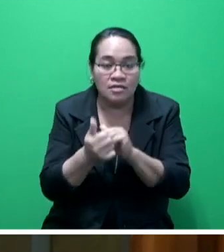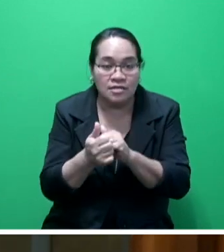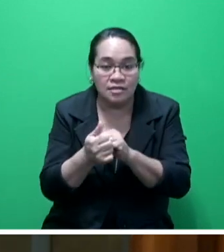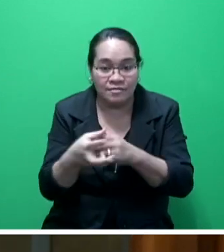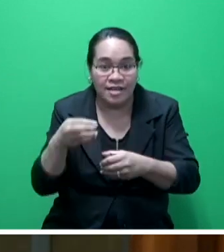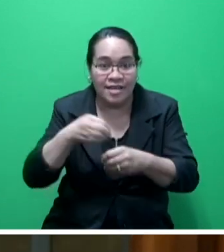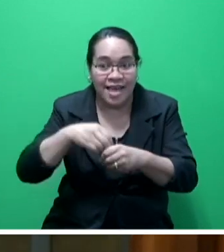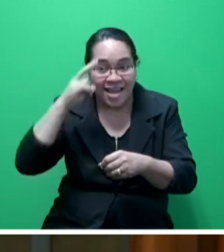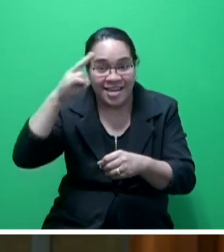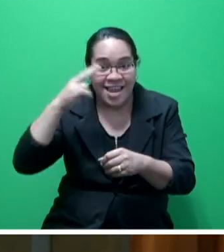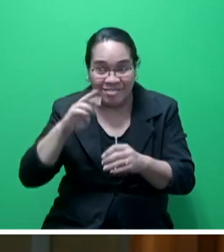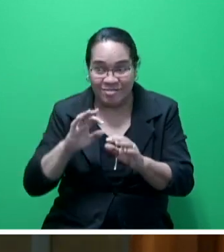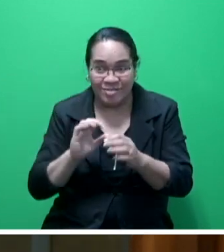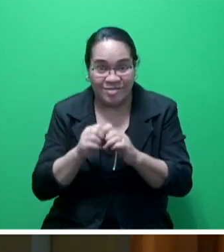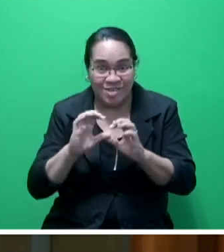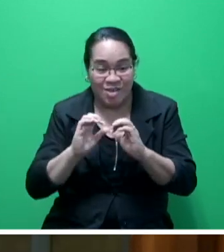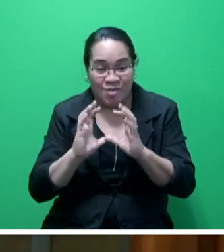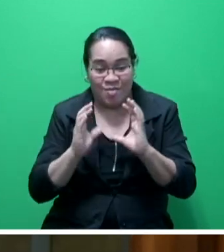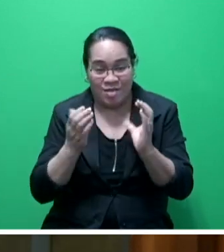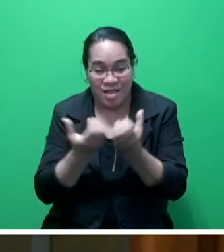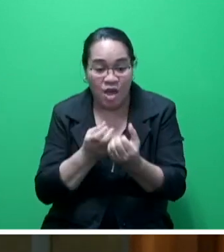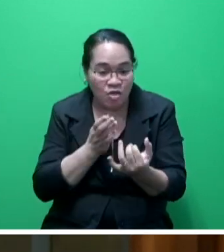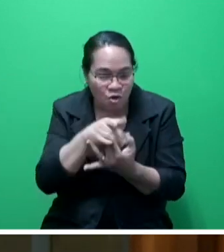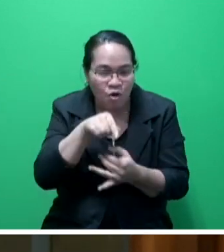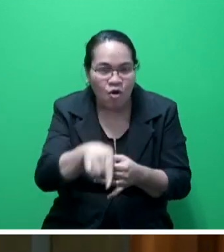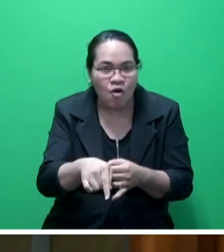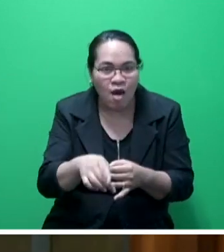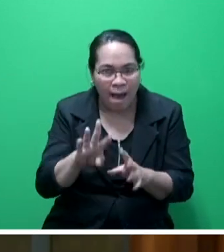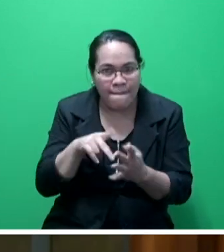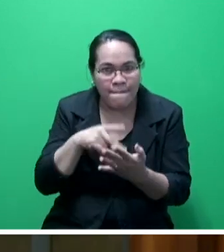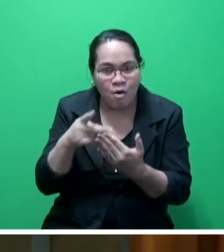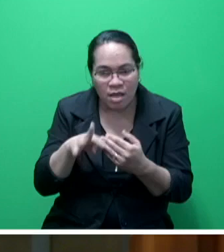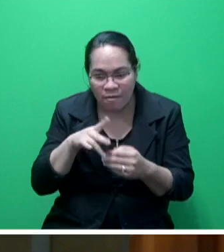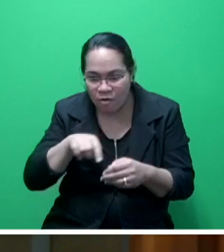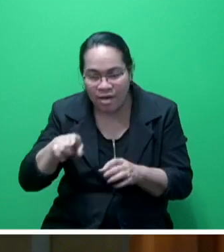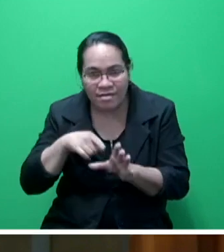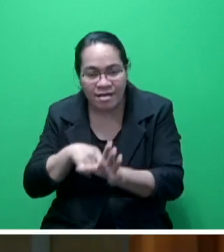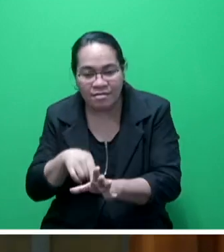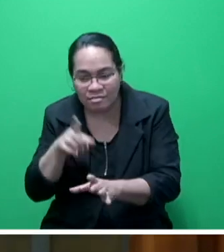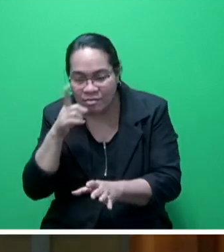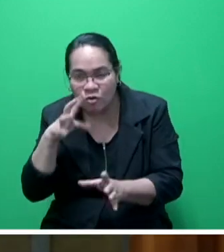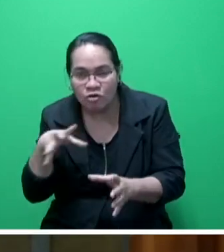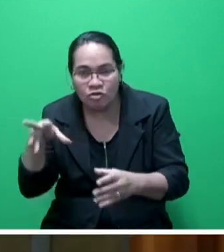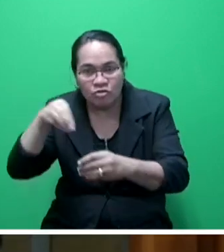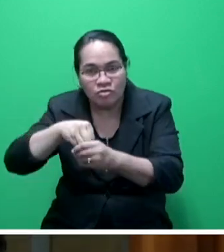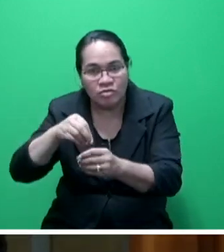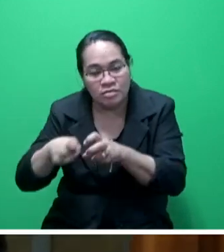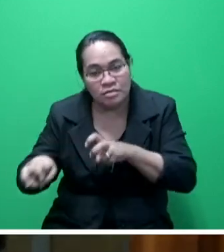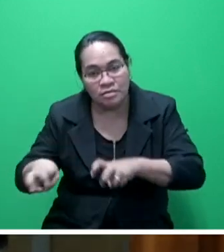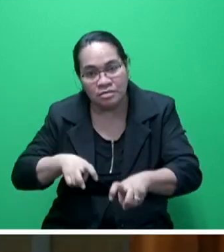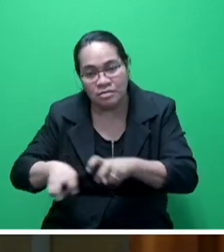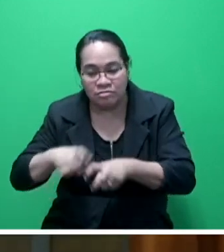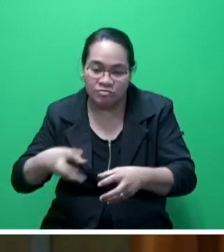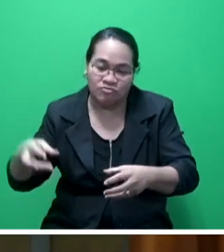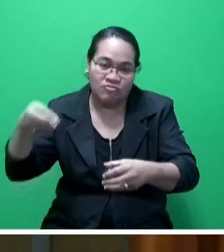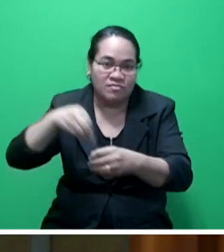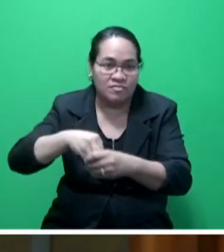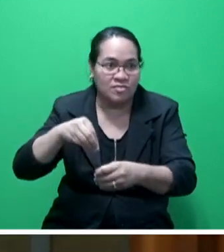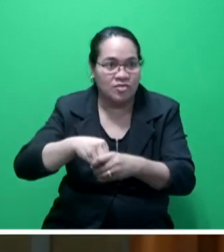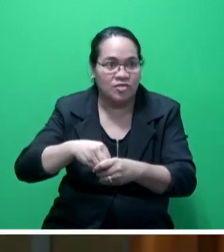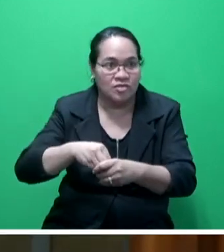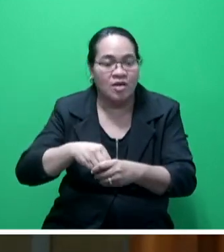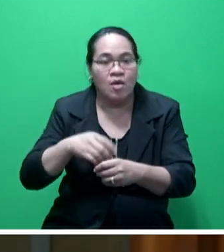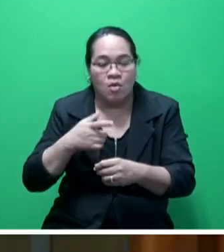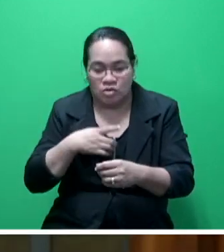Committee through its Voices of the Athletes Program that awareness and advocacy sessions and trainings have been conducted in communities, villages,